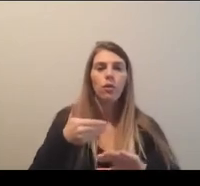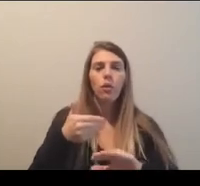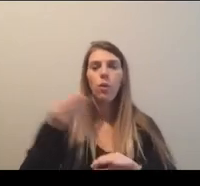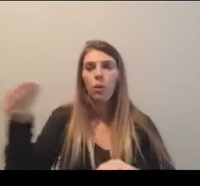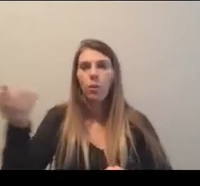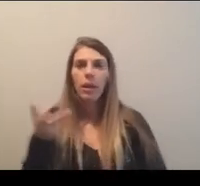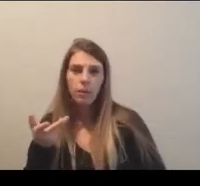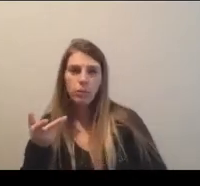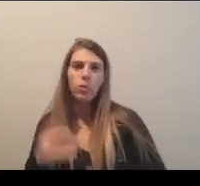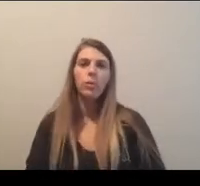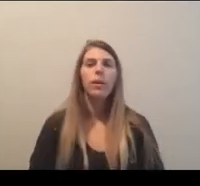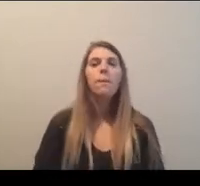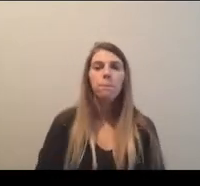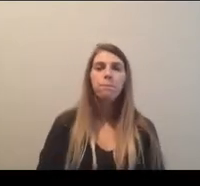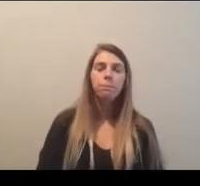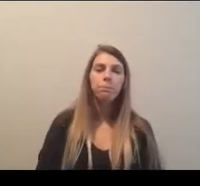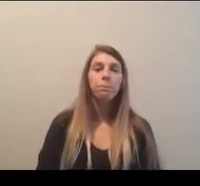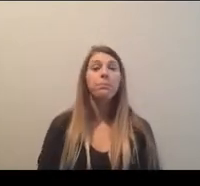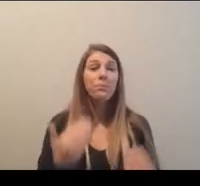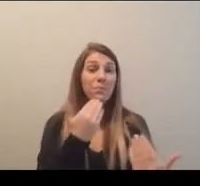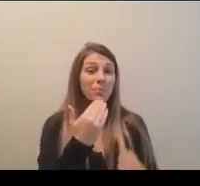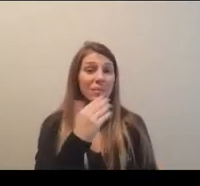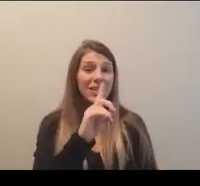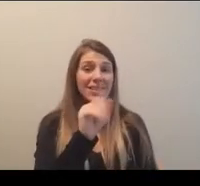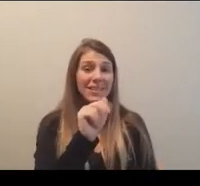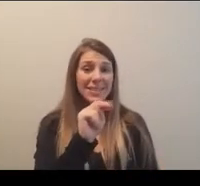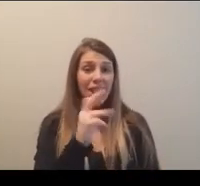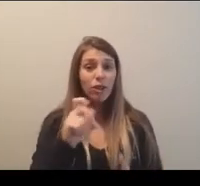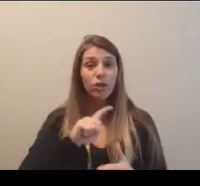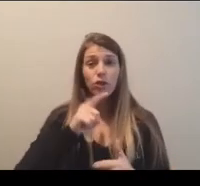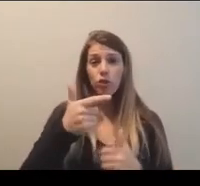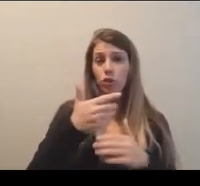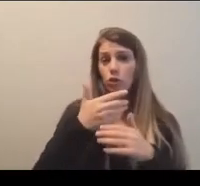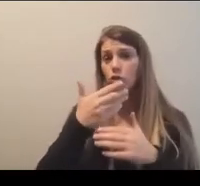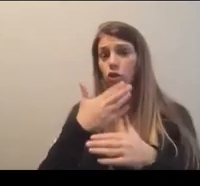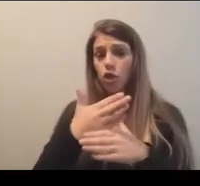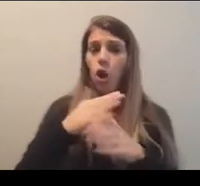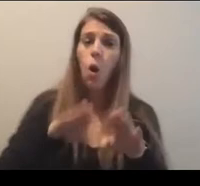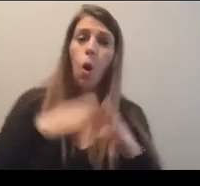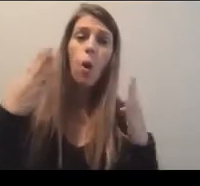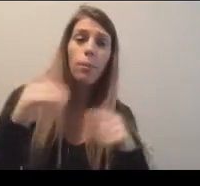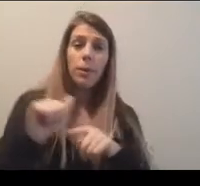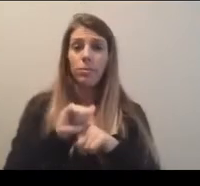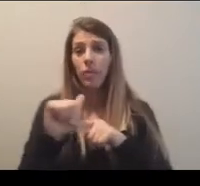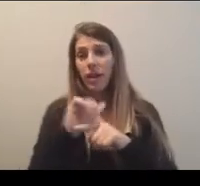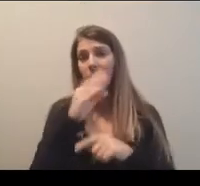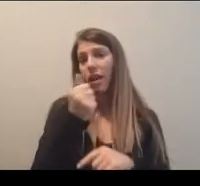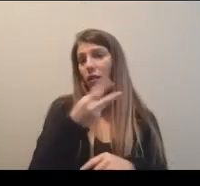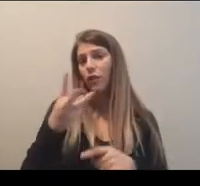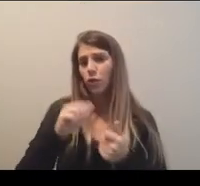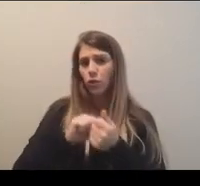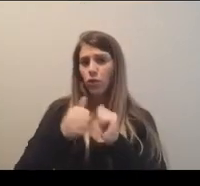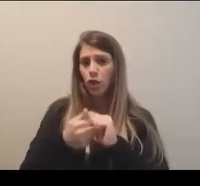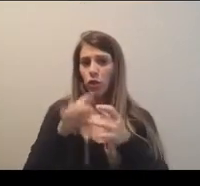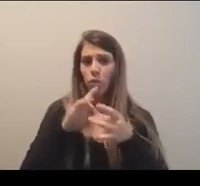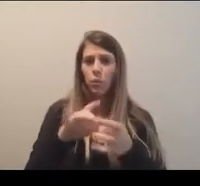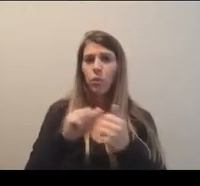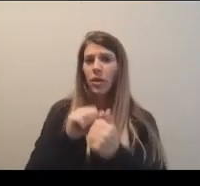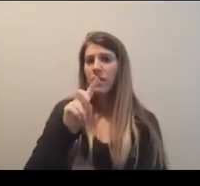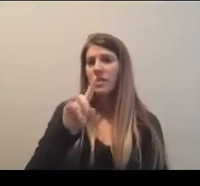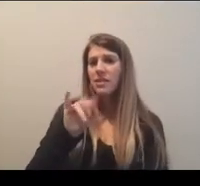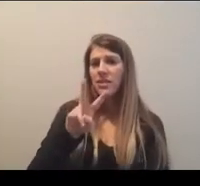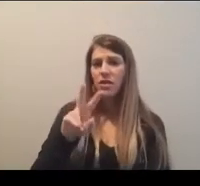even came out. Thanks, Dan. Lynn, would you like to share about open practice and then also a few changes across division three? Thanks.